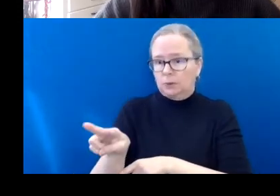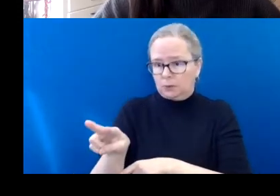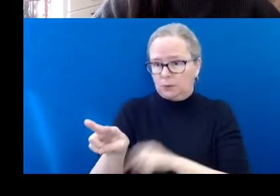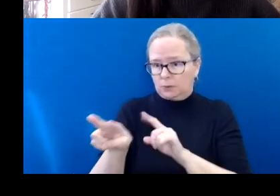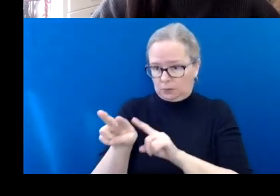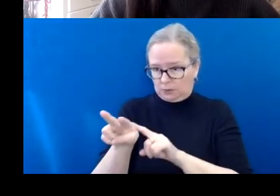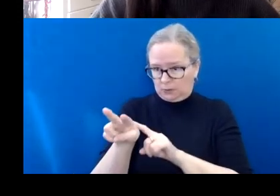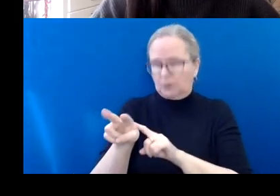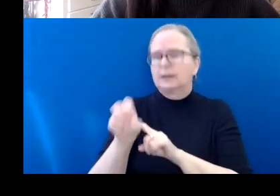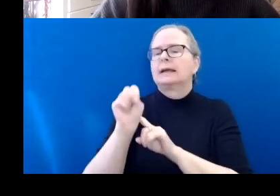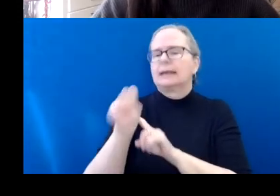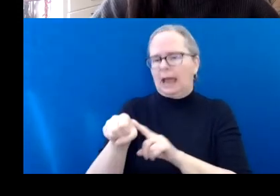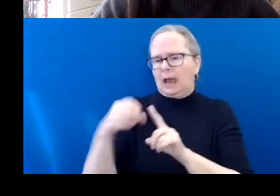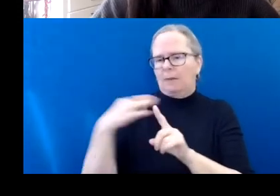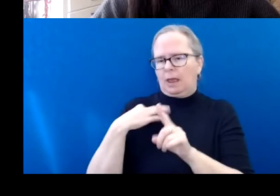intake periods.